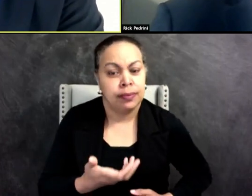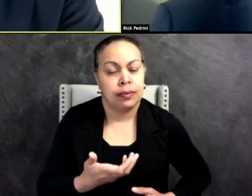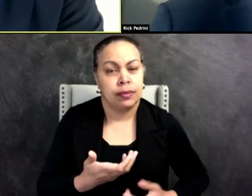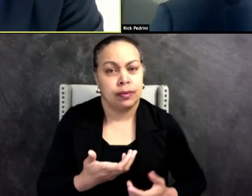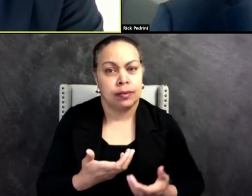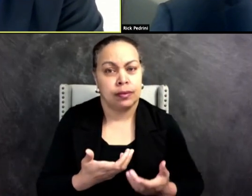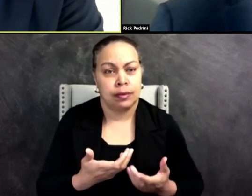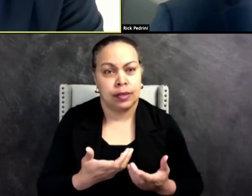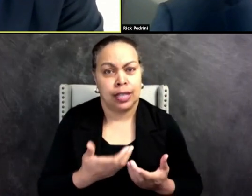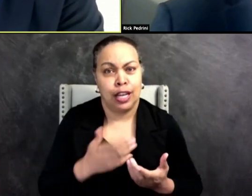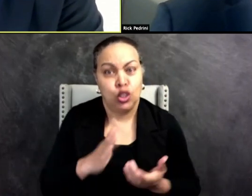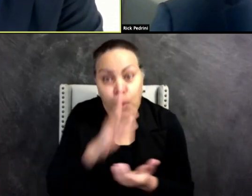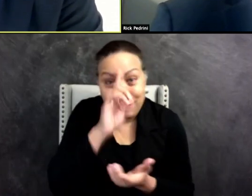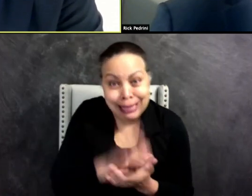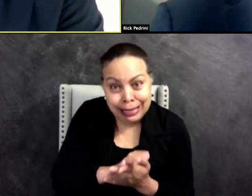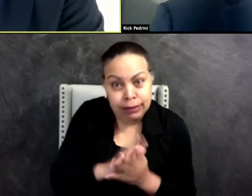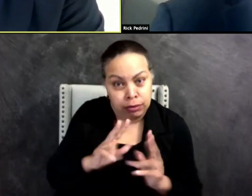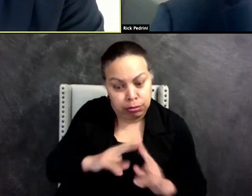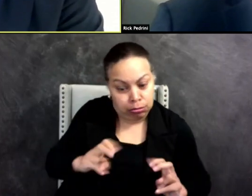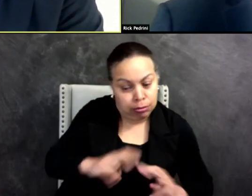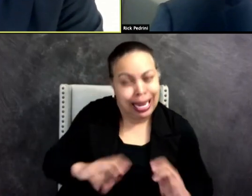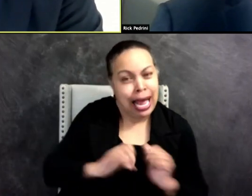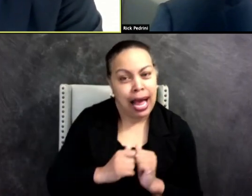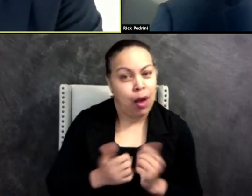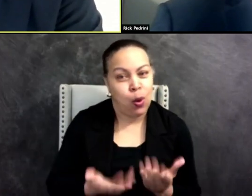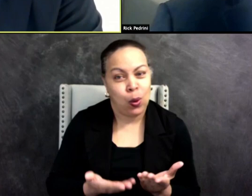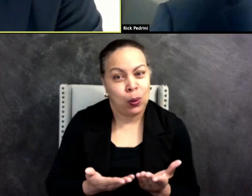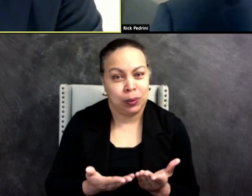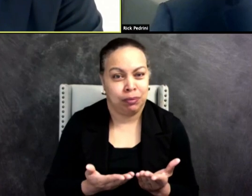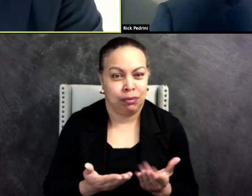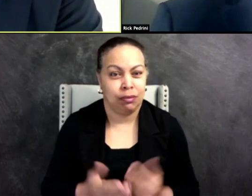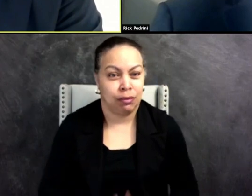the, the beliefs that, uh, caused you to write that piece?